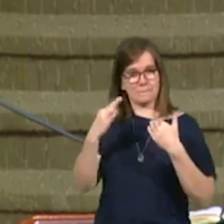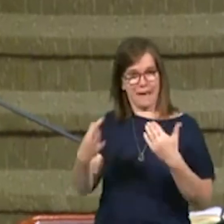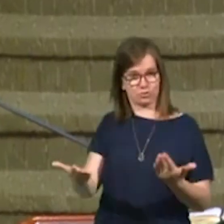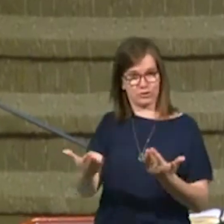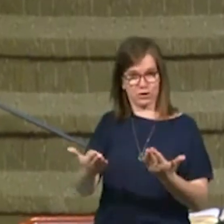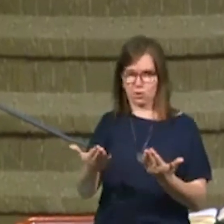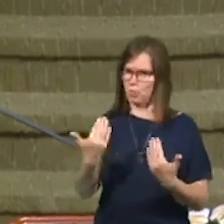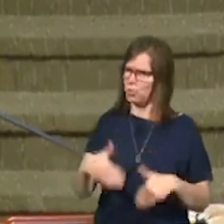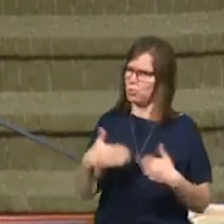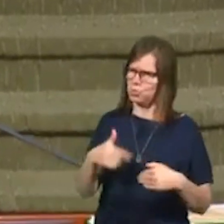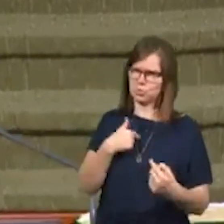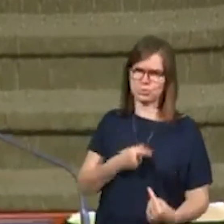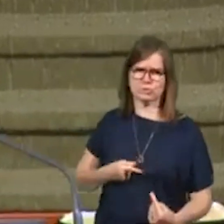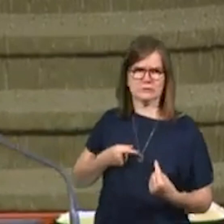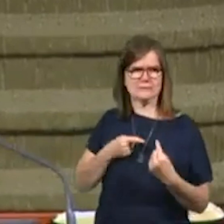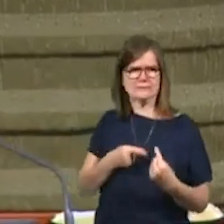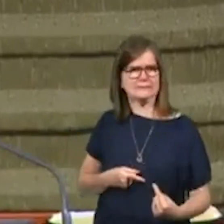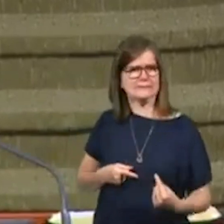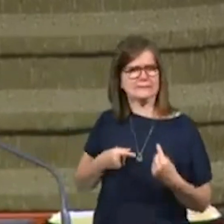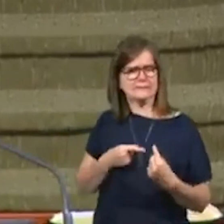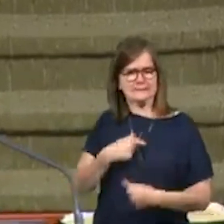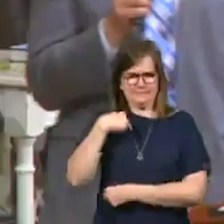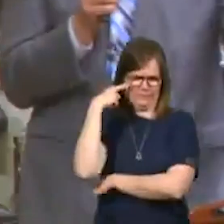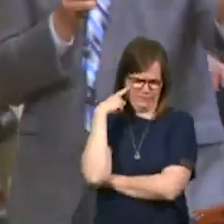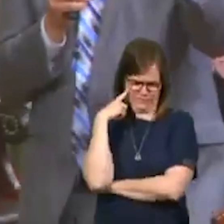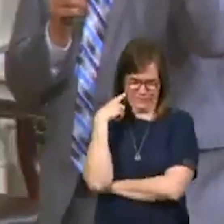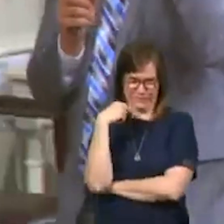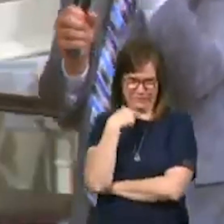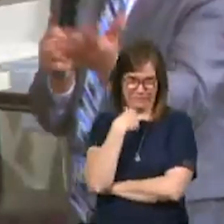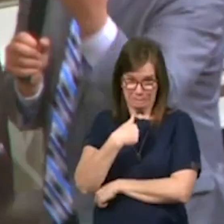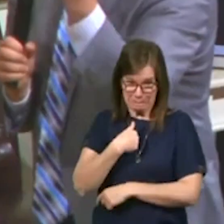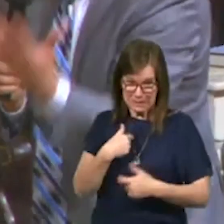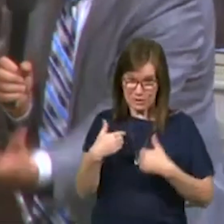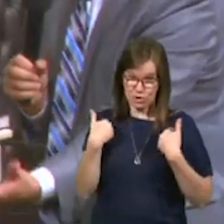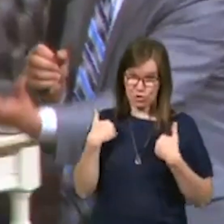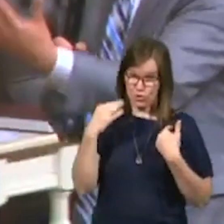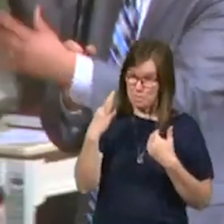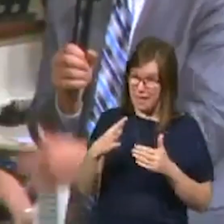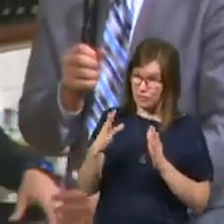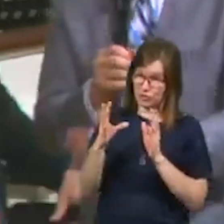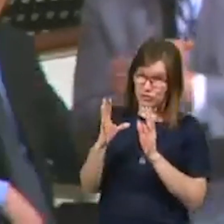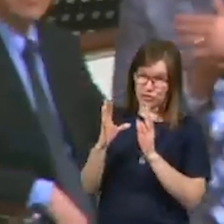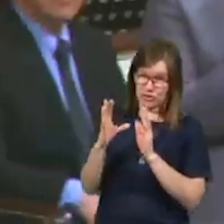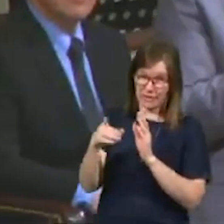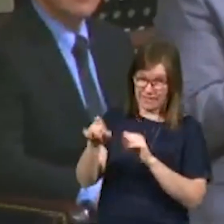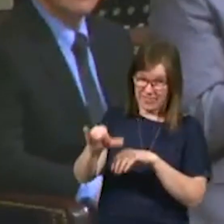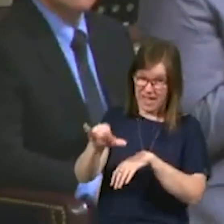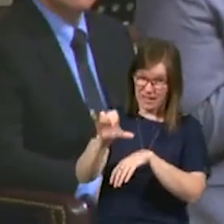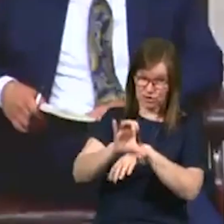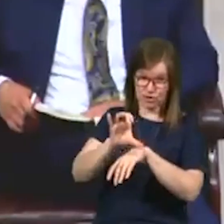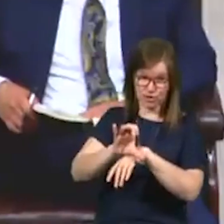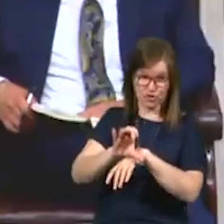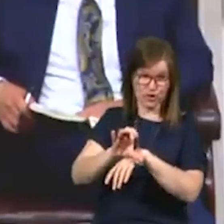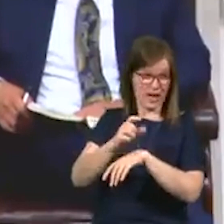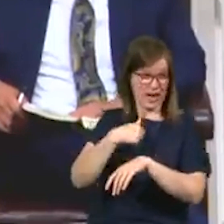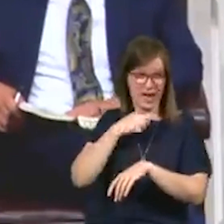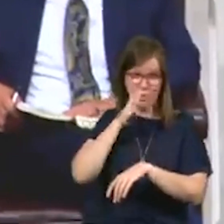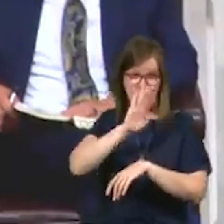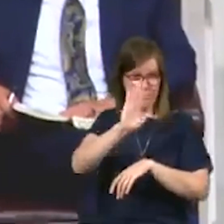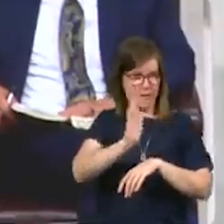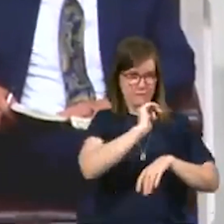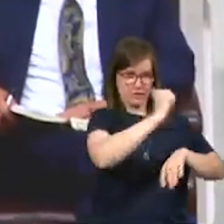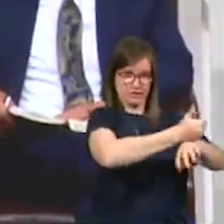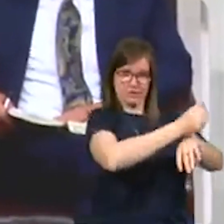Man, I wrestled with that. I thought to myself, if I, if I come to be the youth pastor at the church, Brother Woosley, I will never start that church in Arizona.